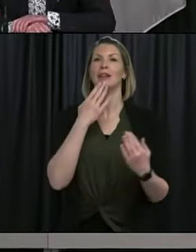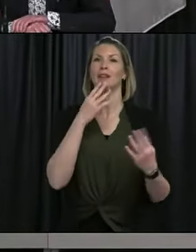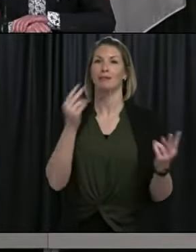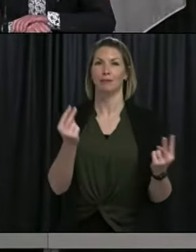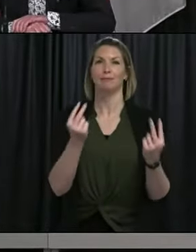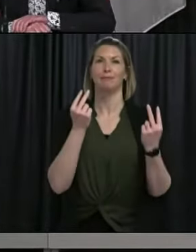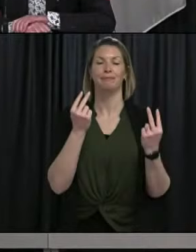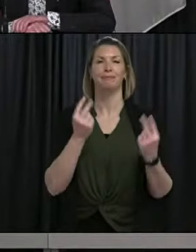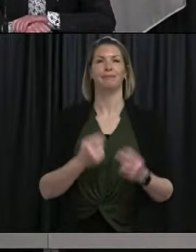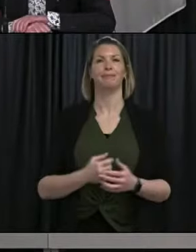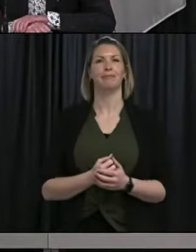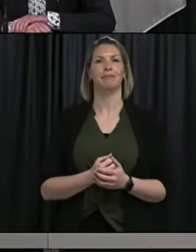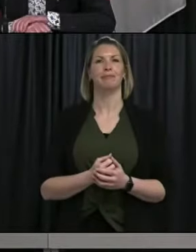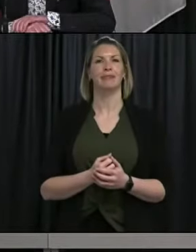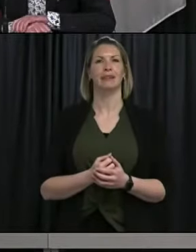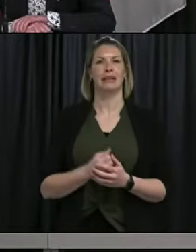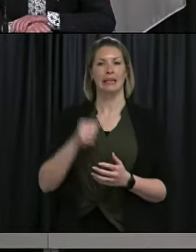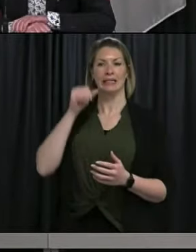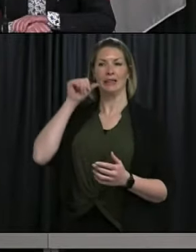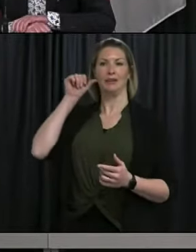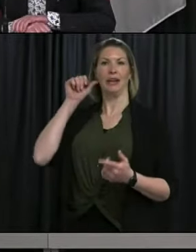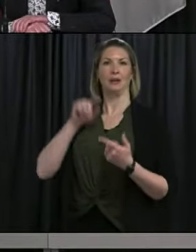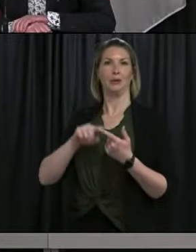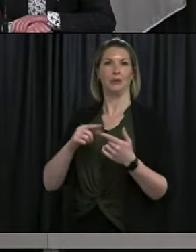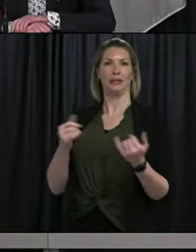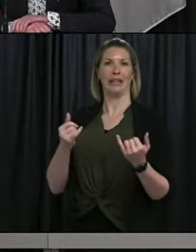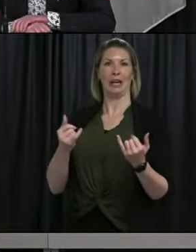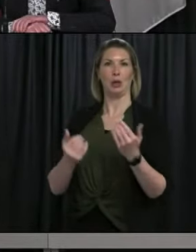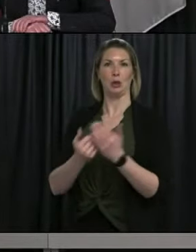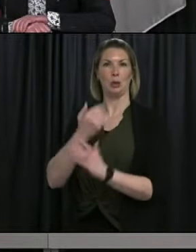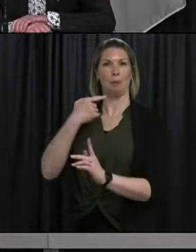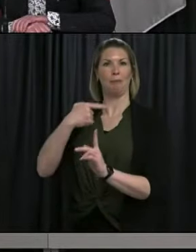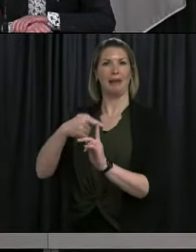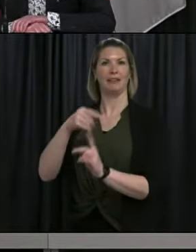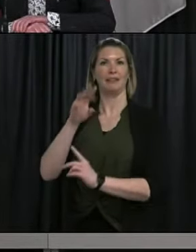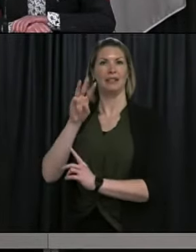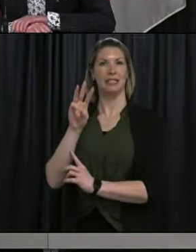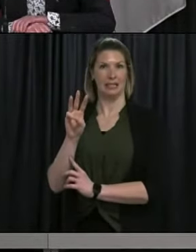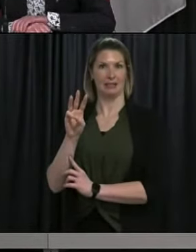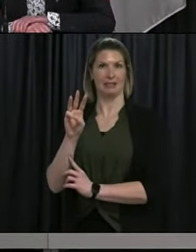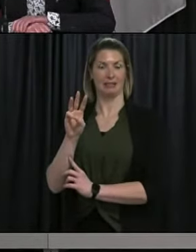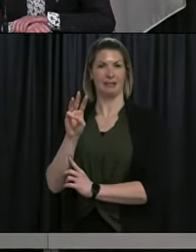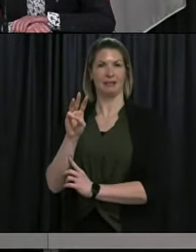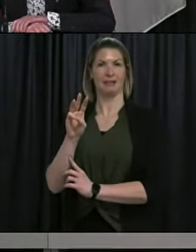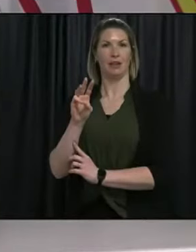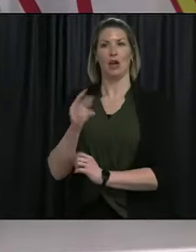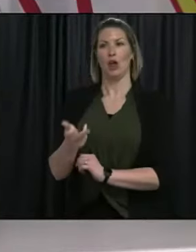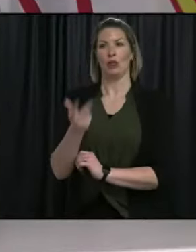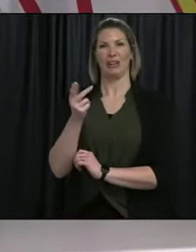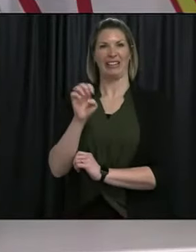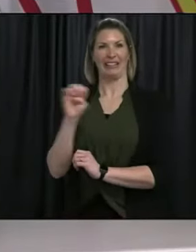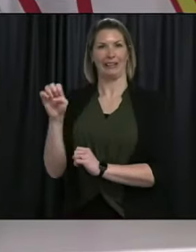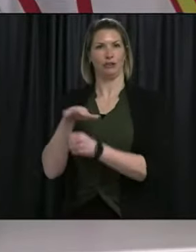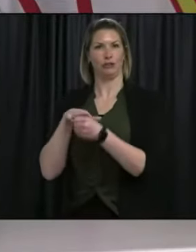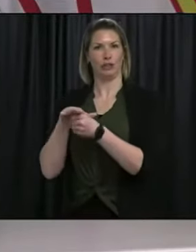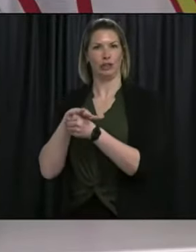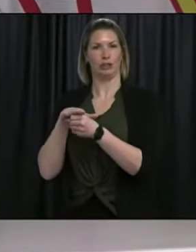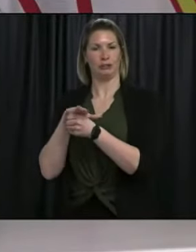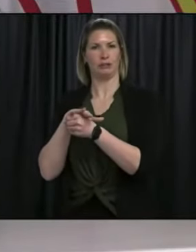joining us. Since media advisory yesterday, we have six new confirmed cases in our province. Three are in Eastern,